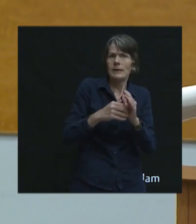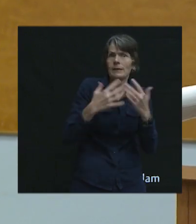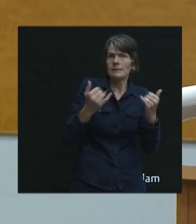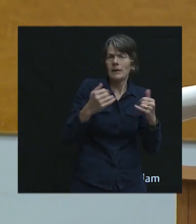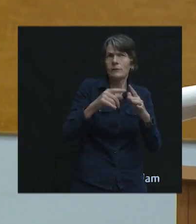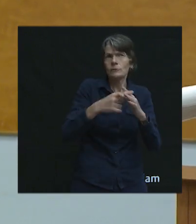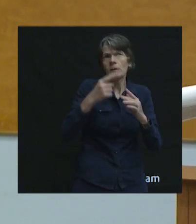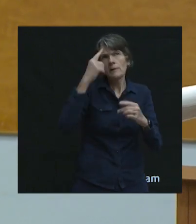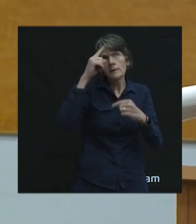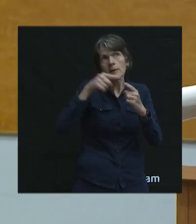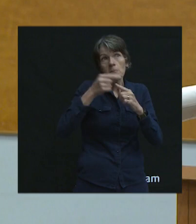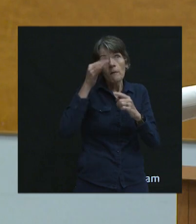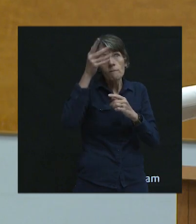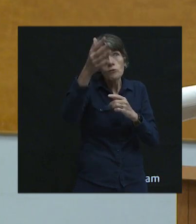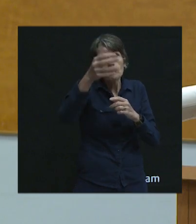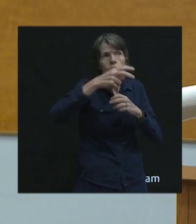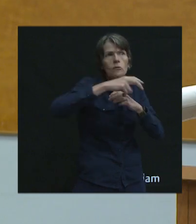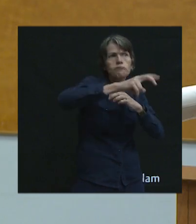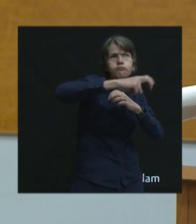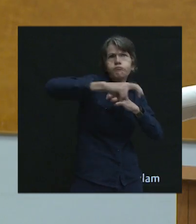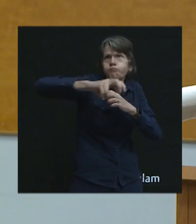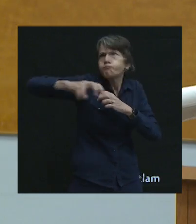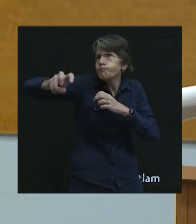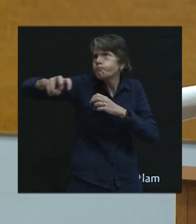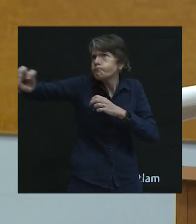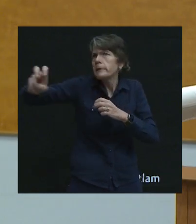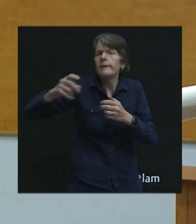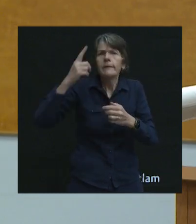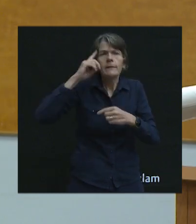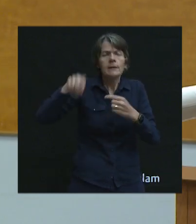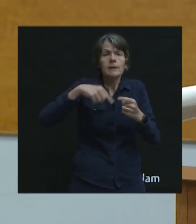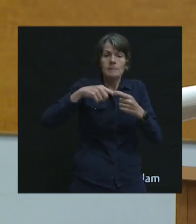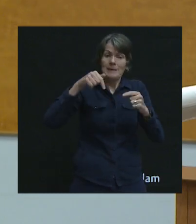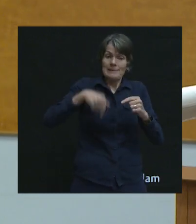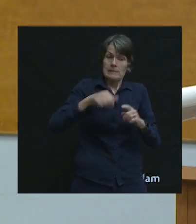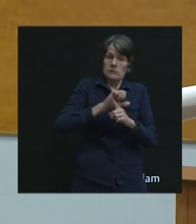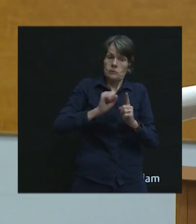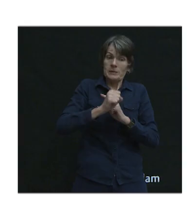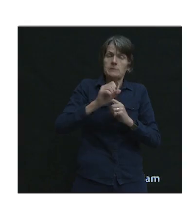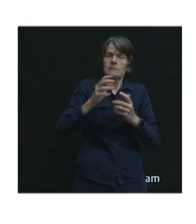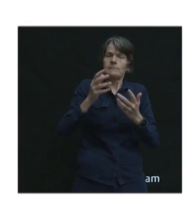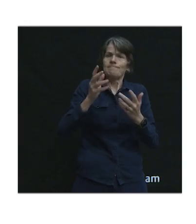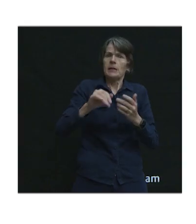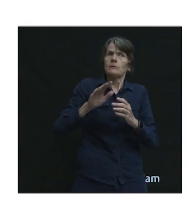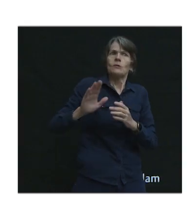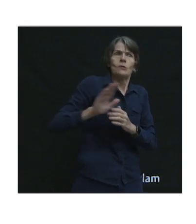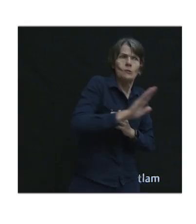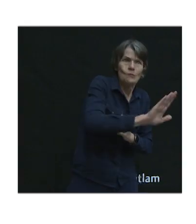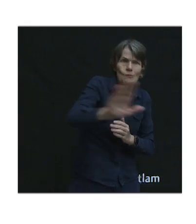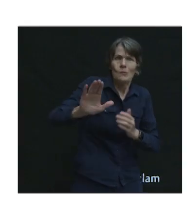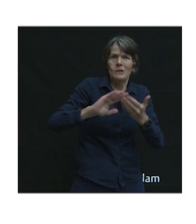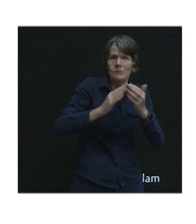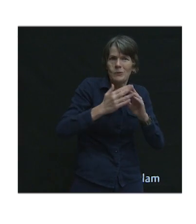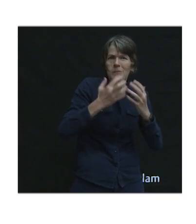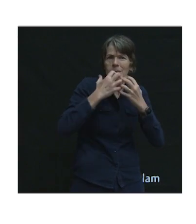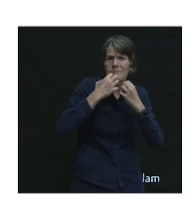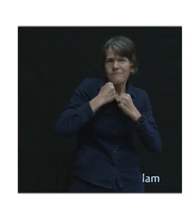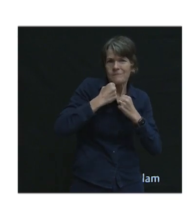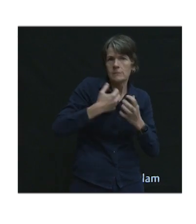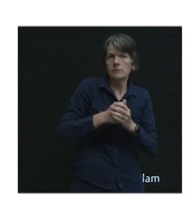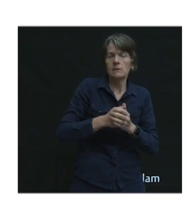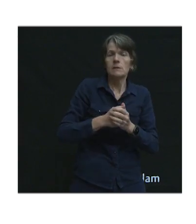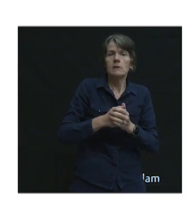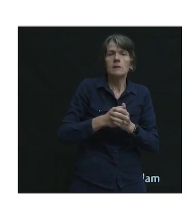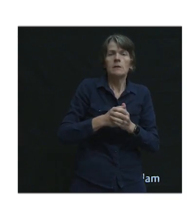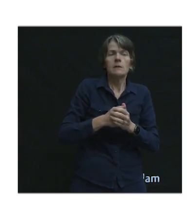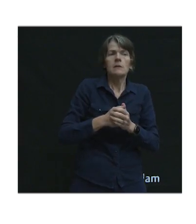now about the future of mobility and thinking about the context of this being your community. So as per the slide